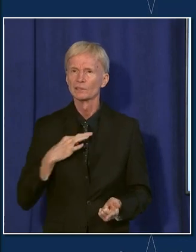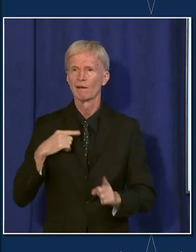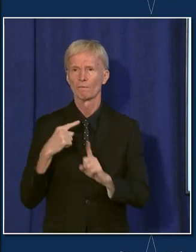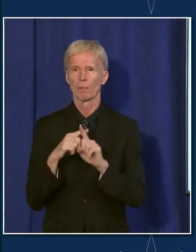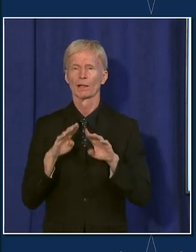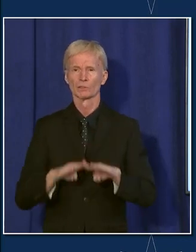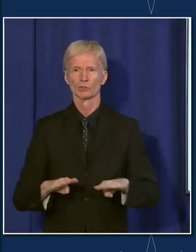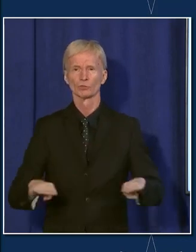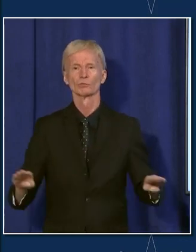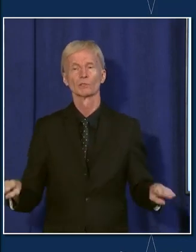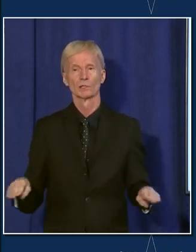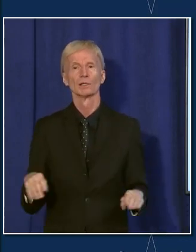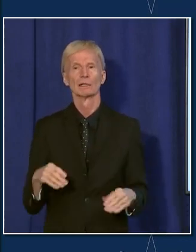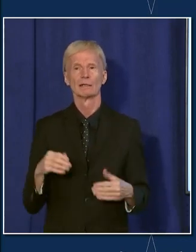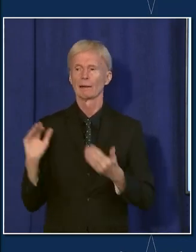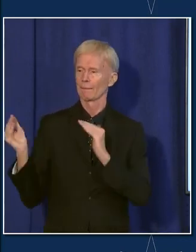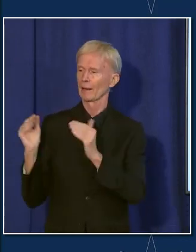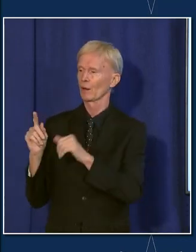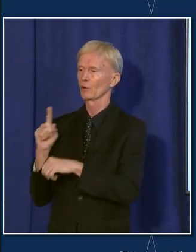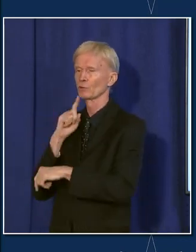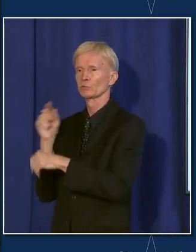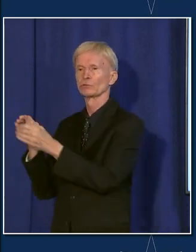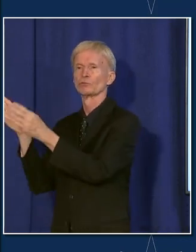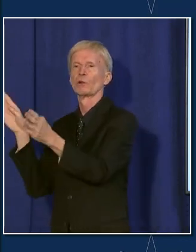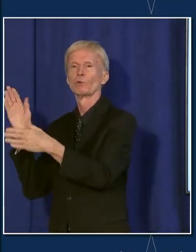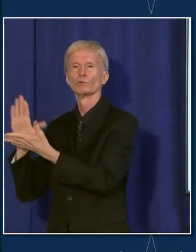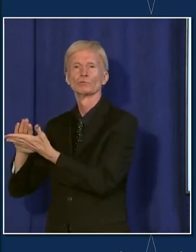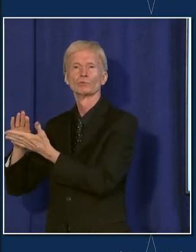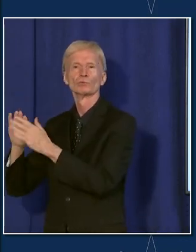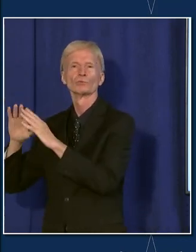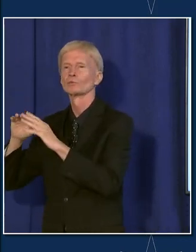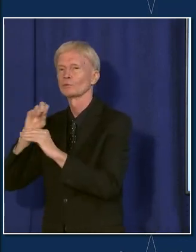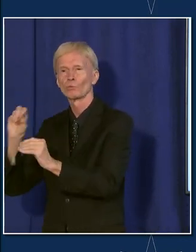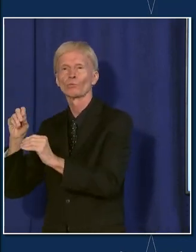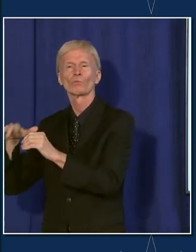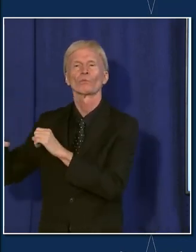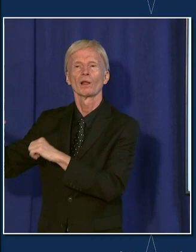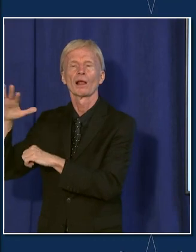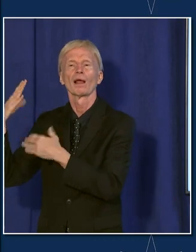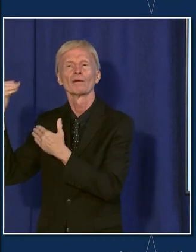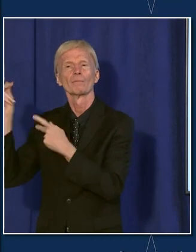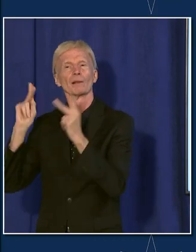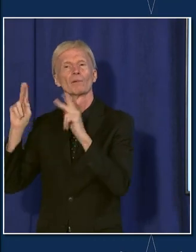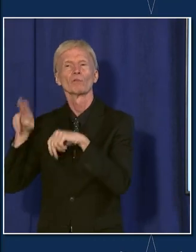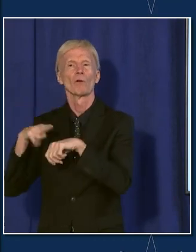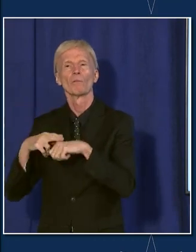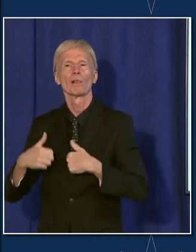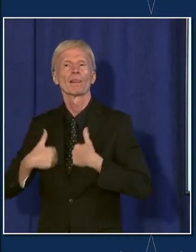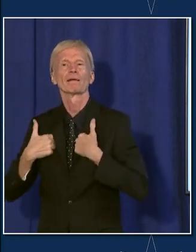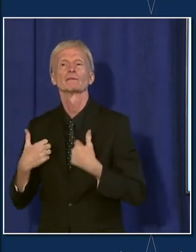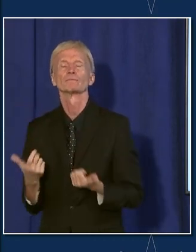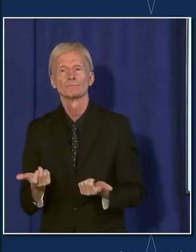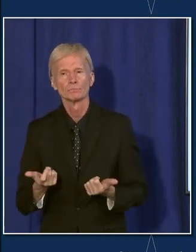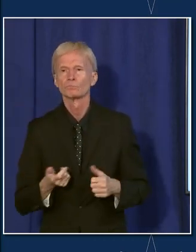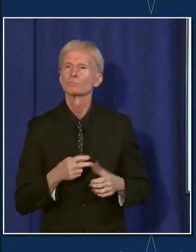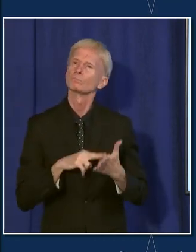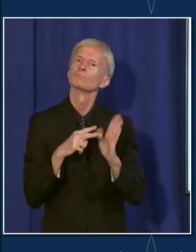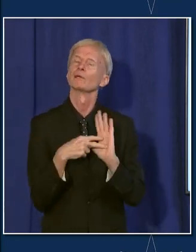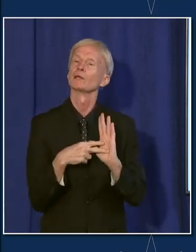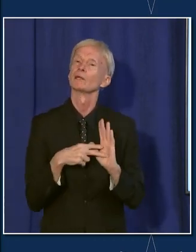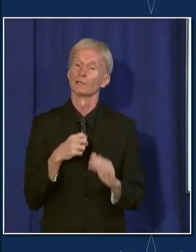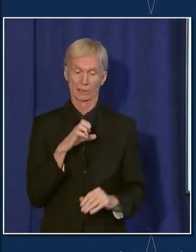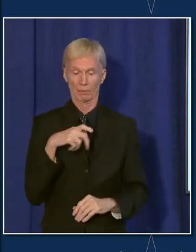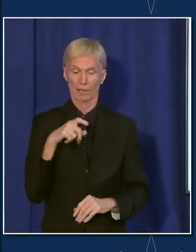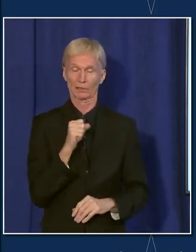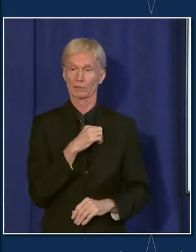the general community. So we are not reconsidering at all the opening of school. And obviously, it's a CPS makes that decision.